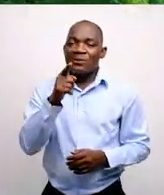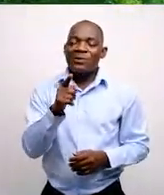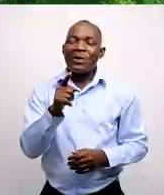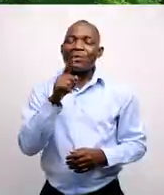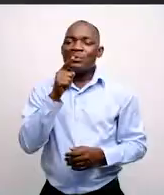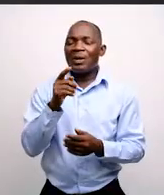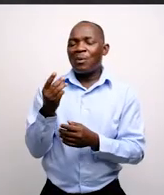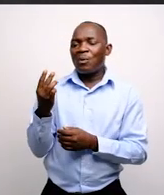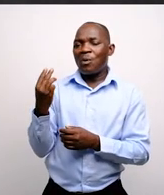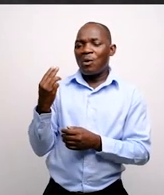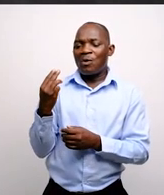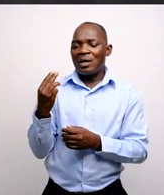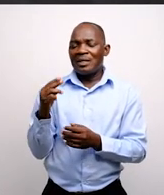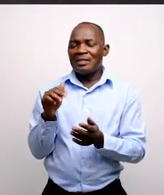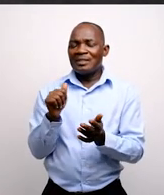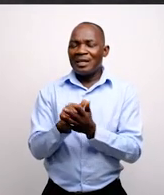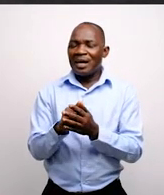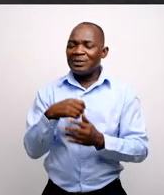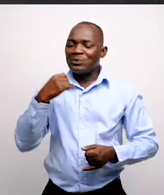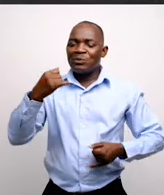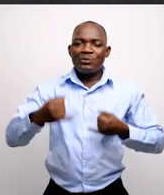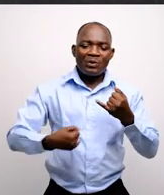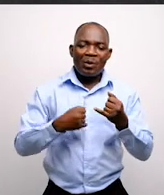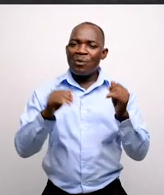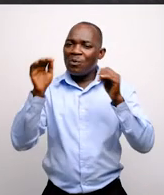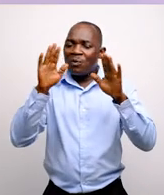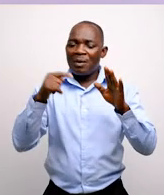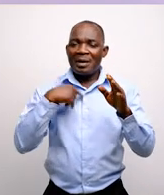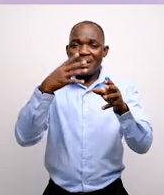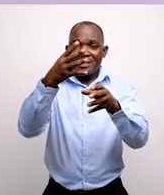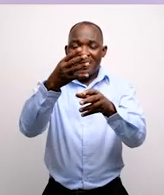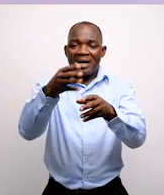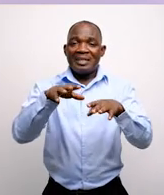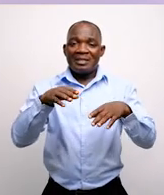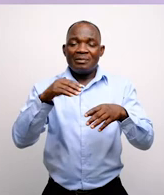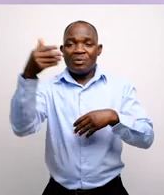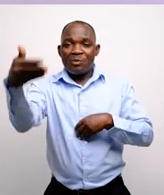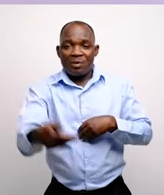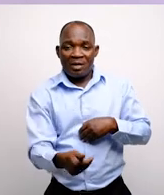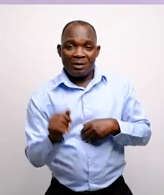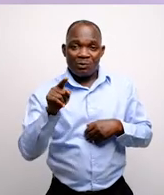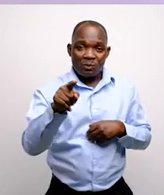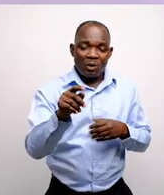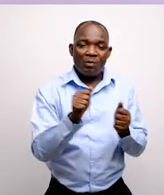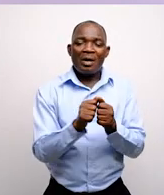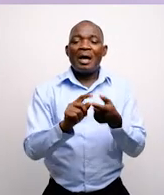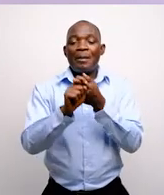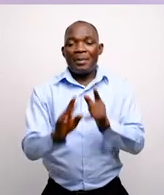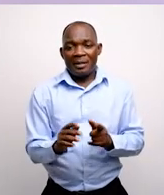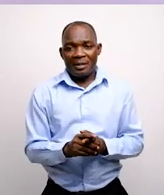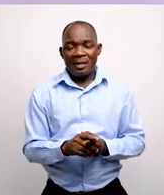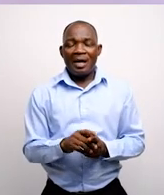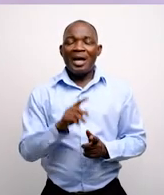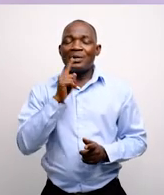Indeed, it was such a joy receiving you and your partners, the Nature for Climate.